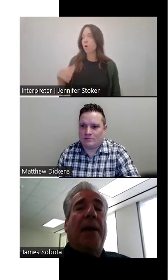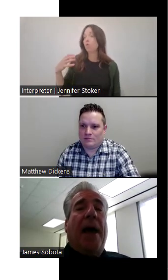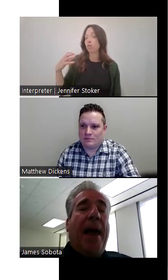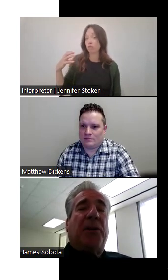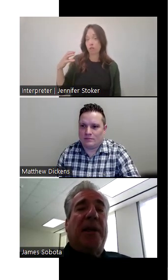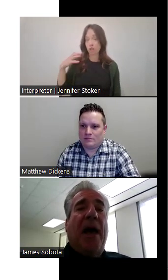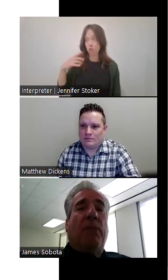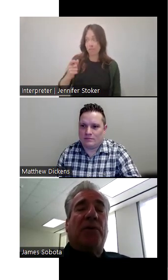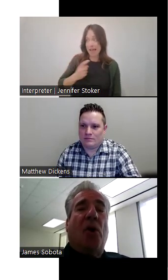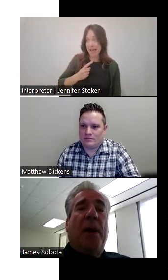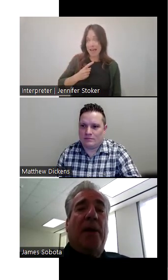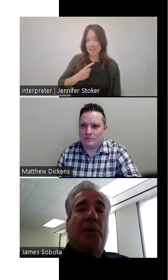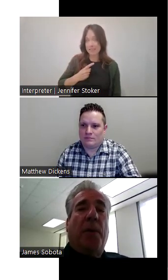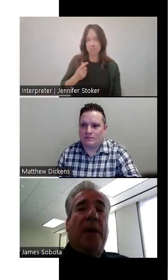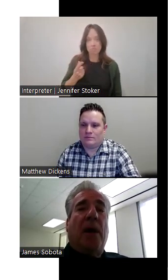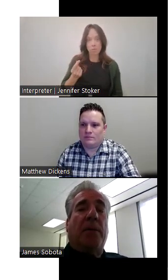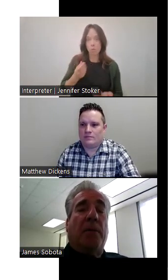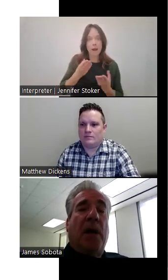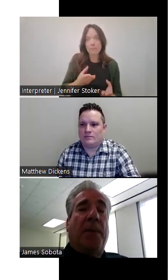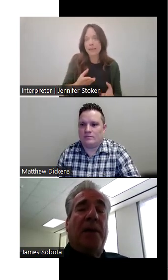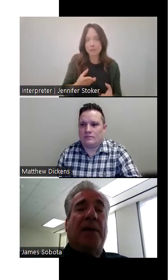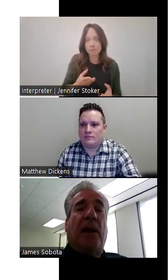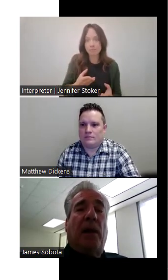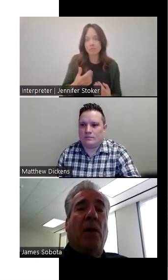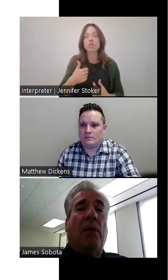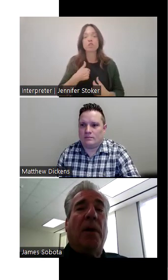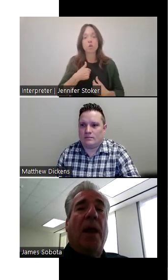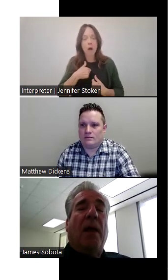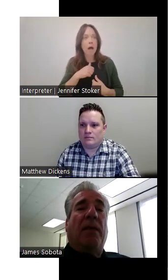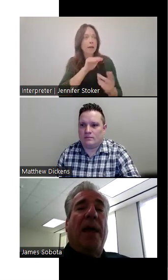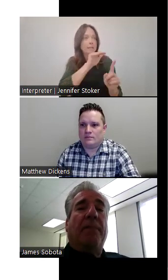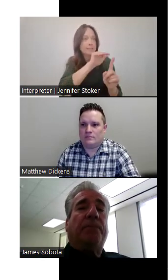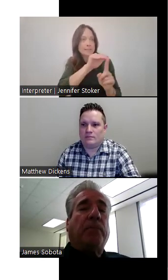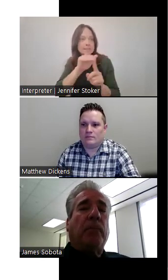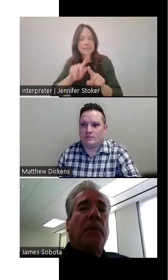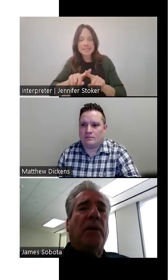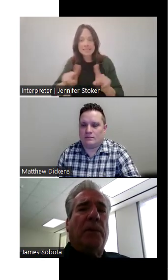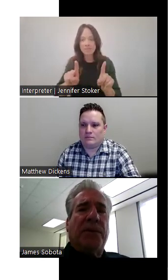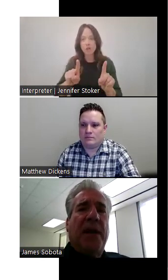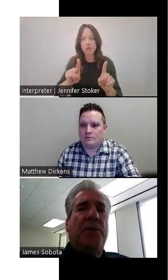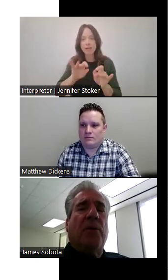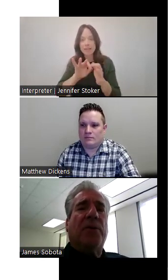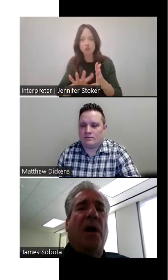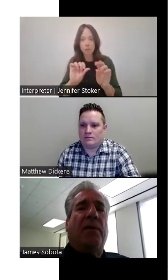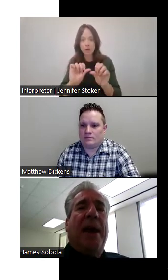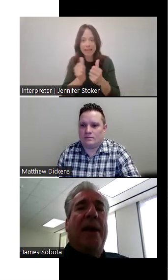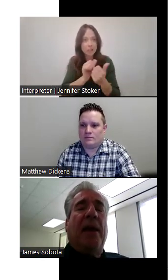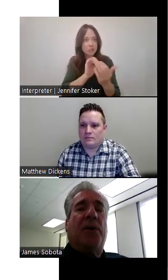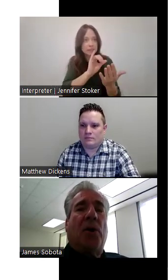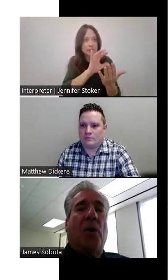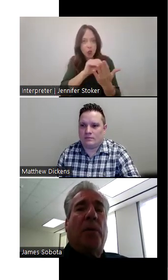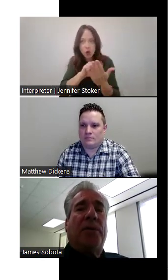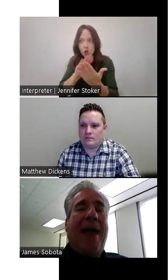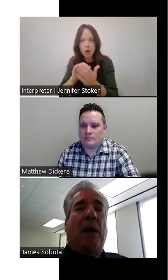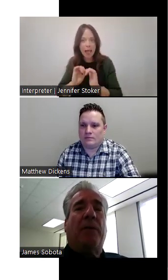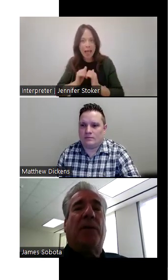And I actually got with so many interpreting companies and learned that the procedures of getting